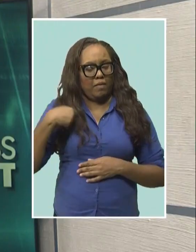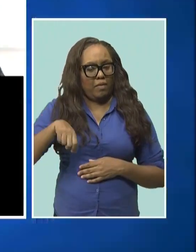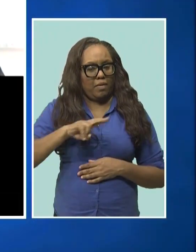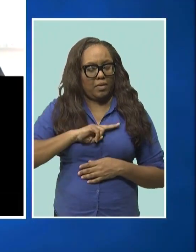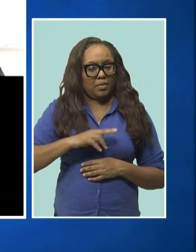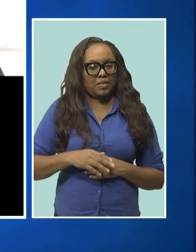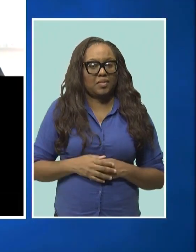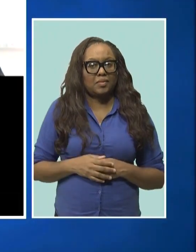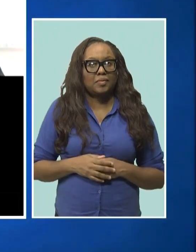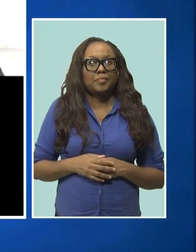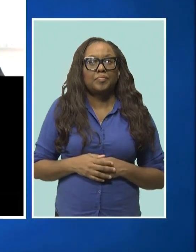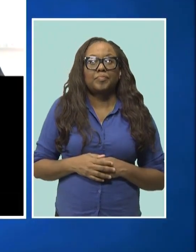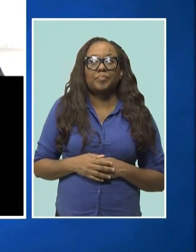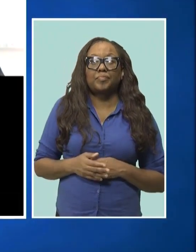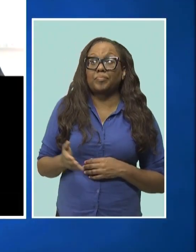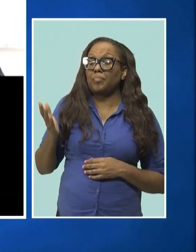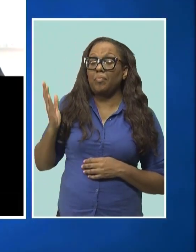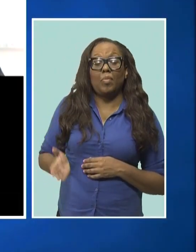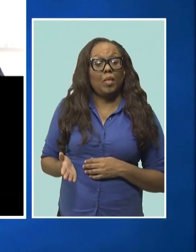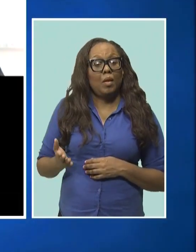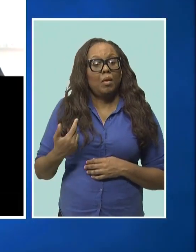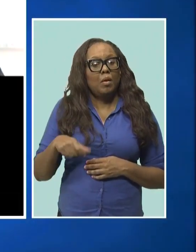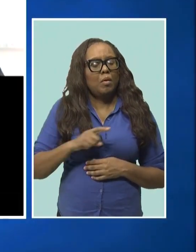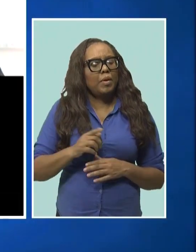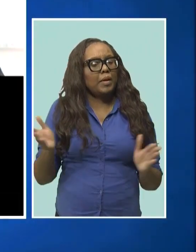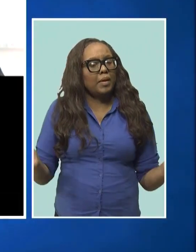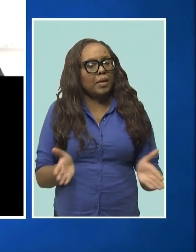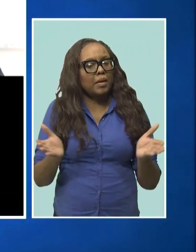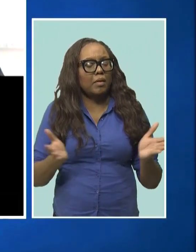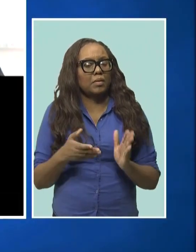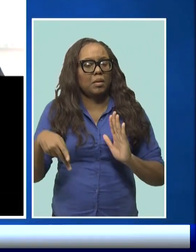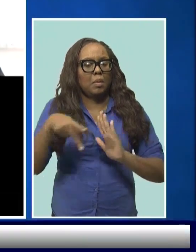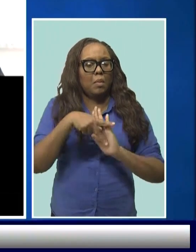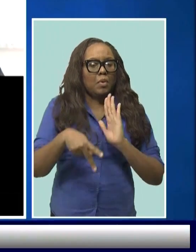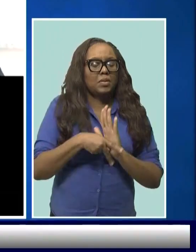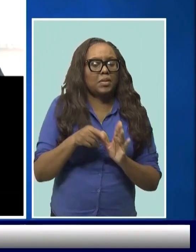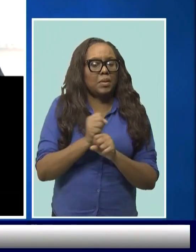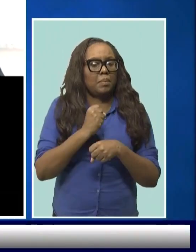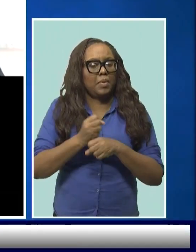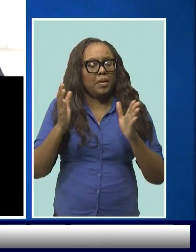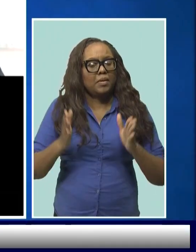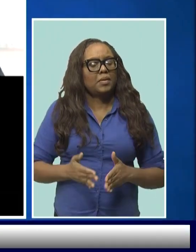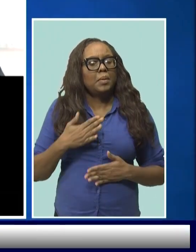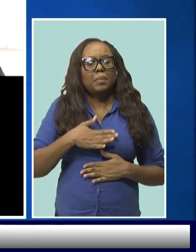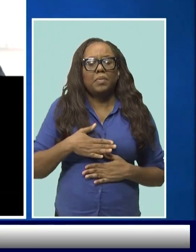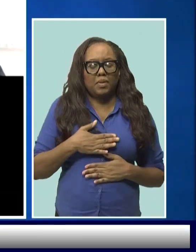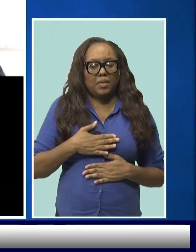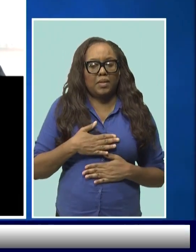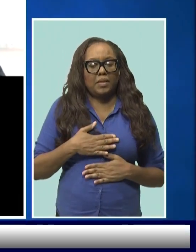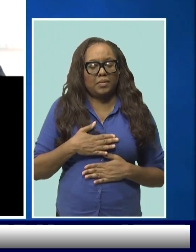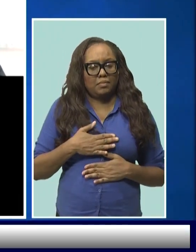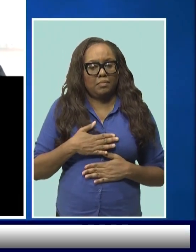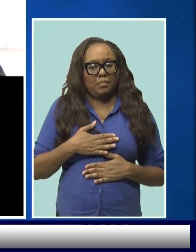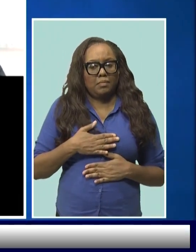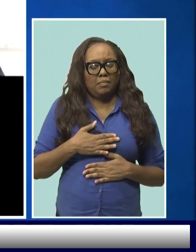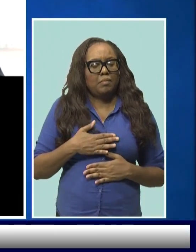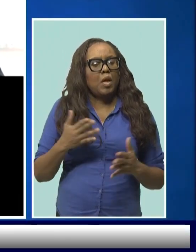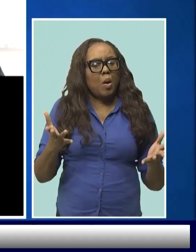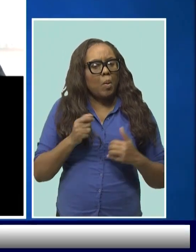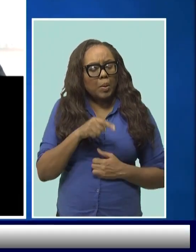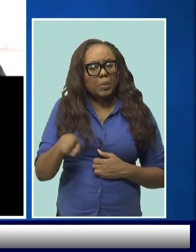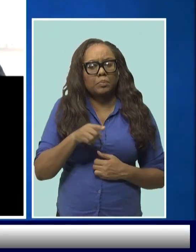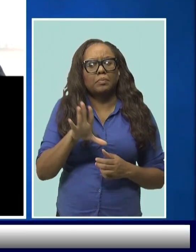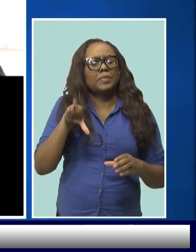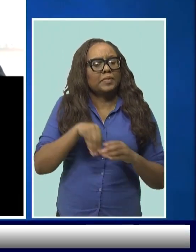We encourage the policymakers in the region to attend, to understand, because you mentioned, for example, crypto.